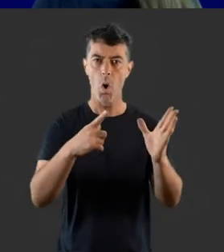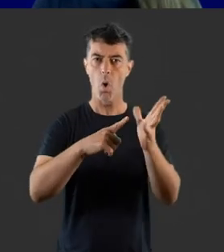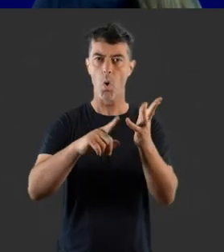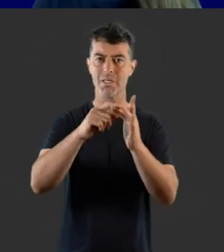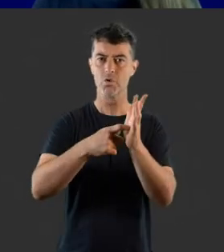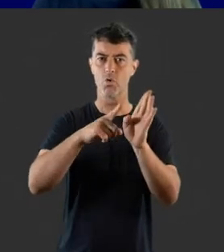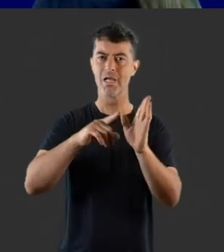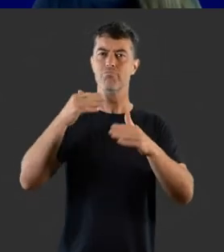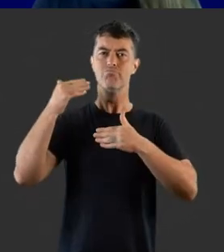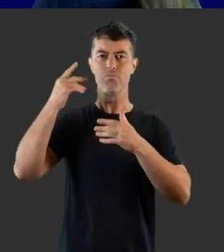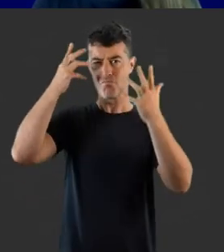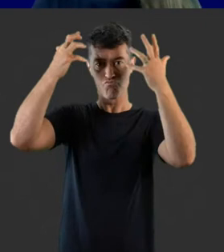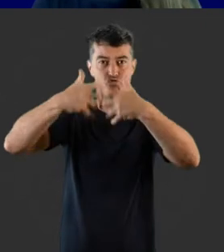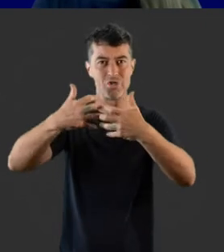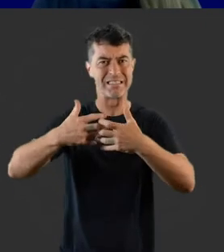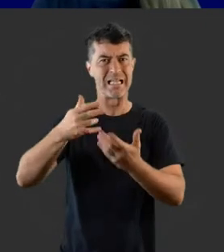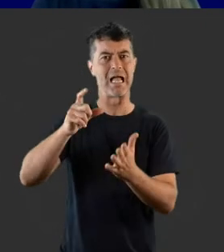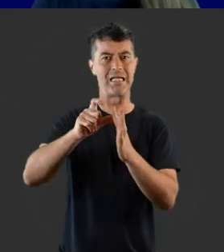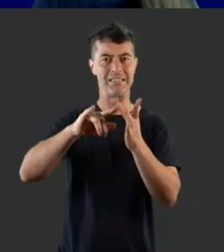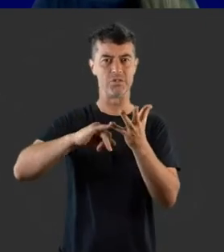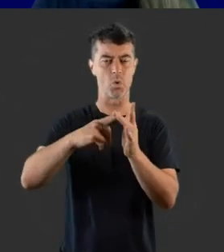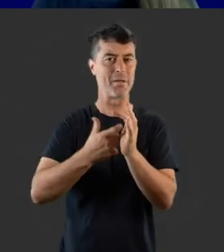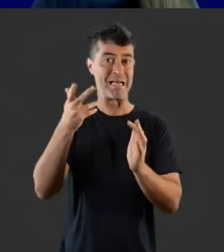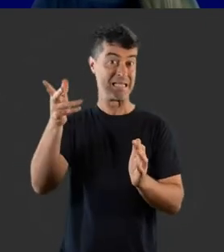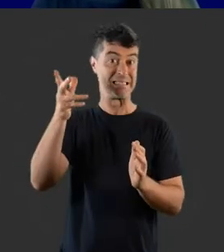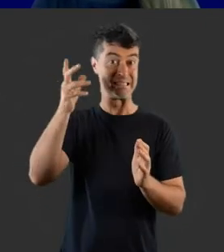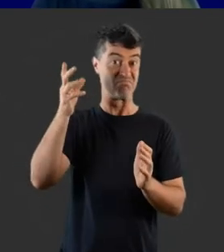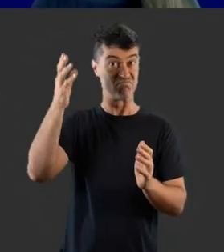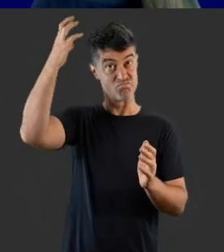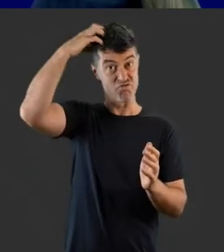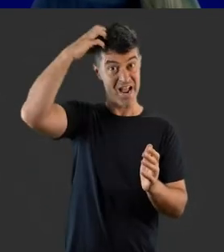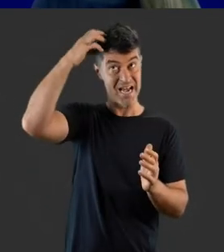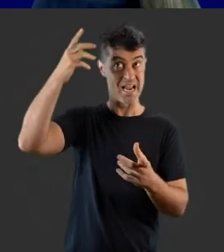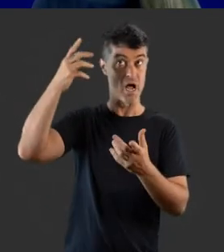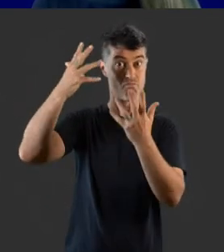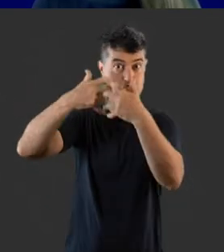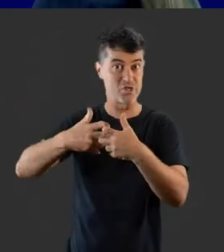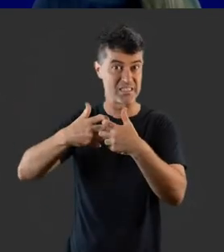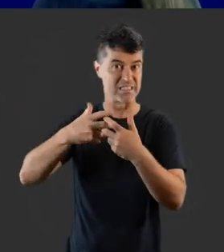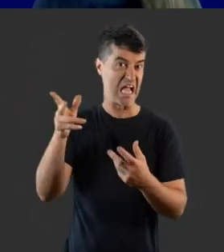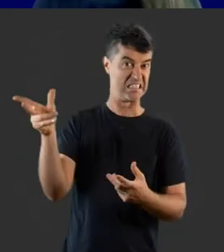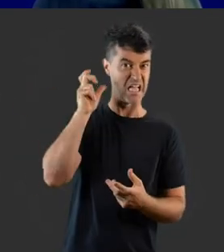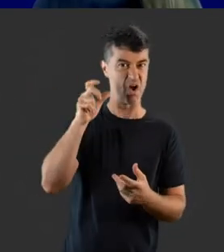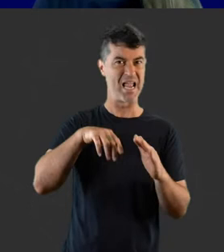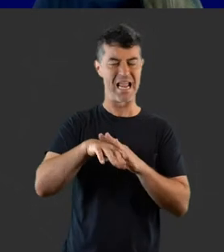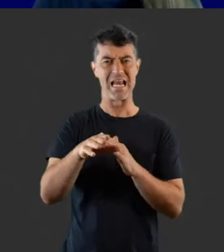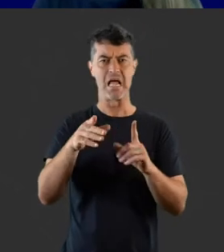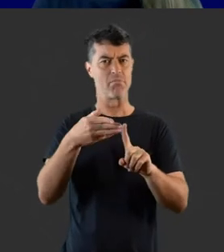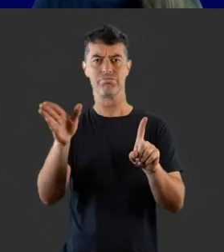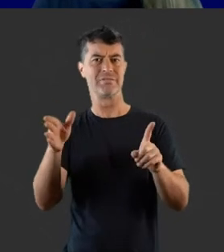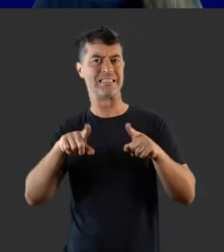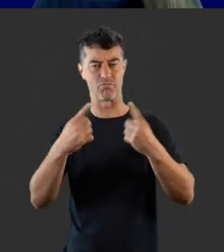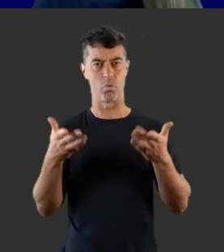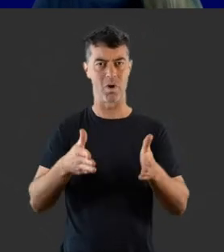Auditory processing disorder is a term indicating that sound is processed by the brain in an atypical way. An